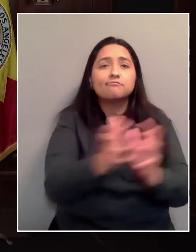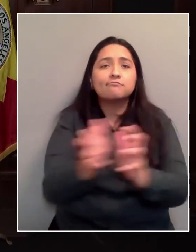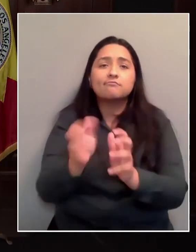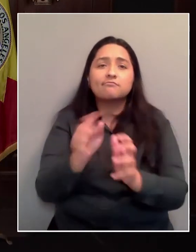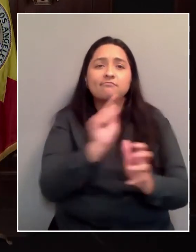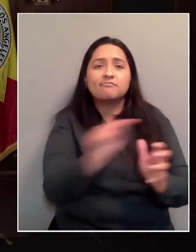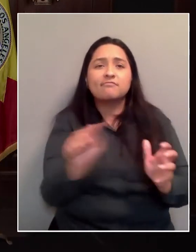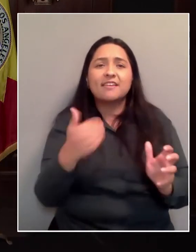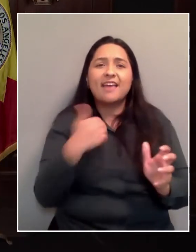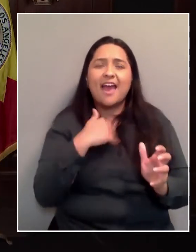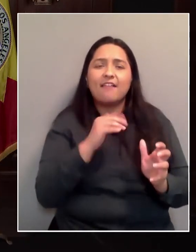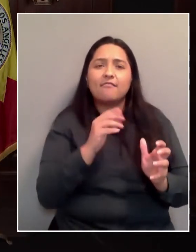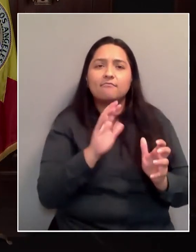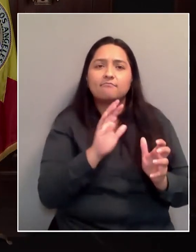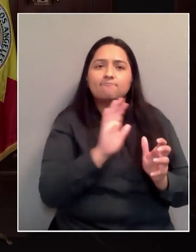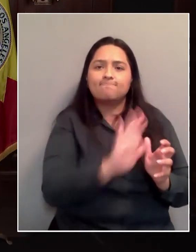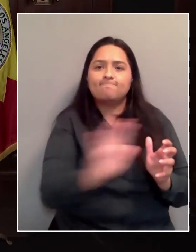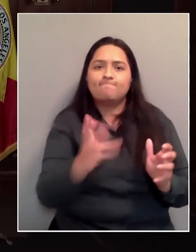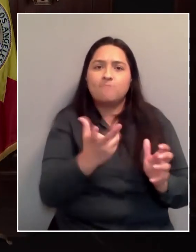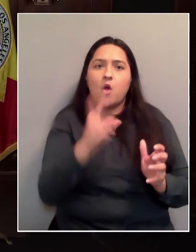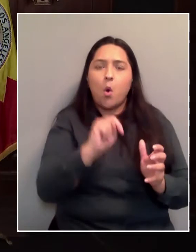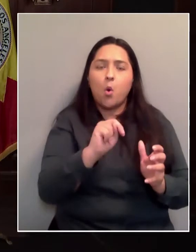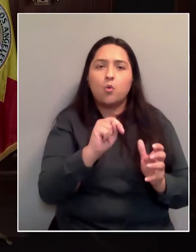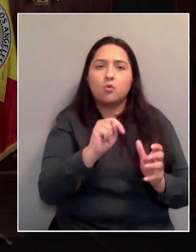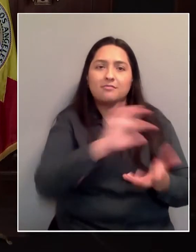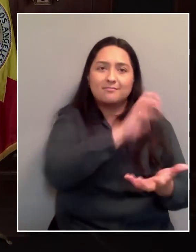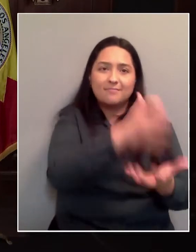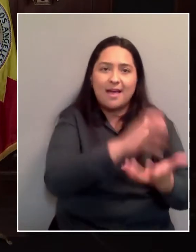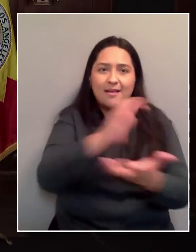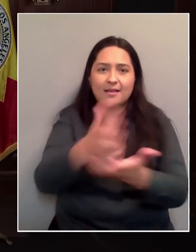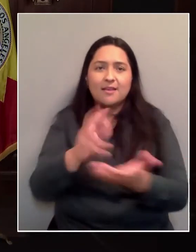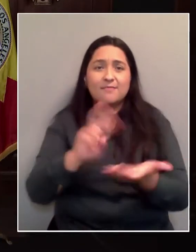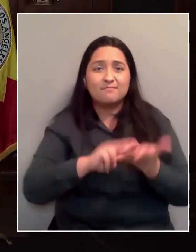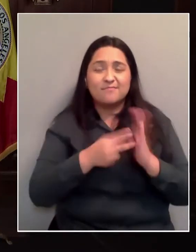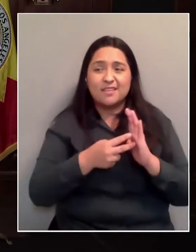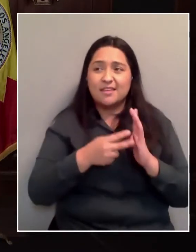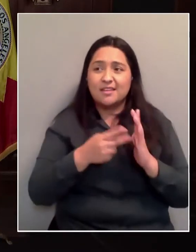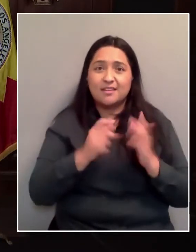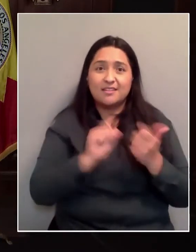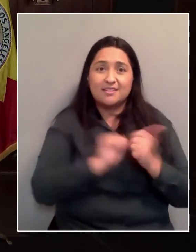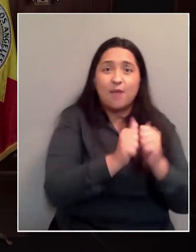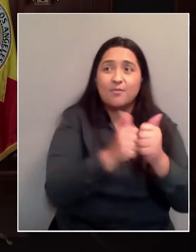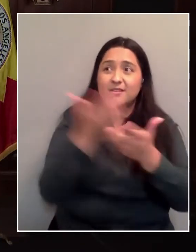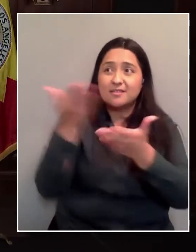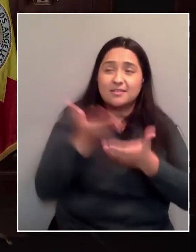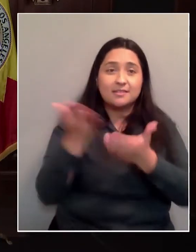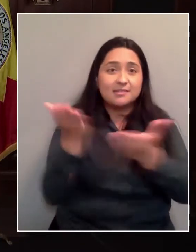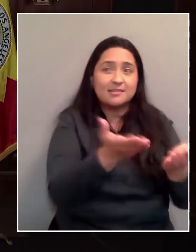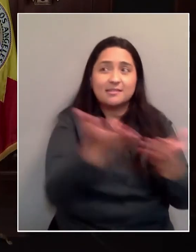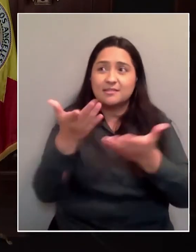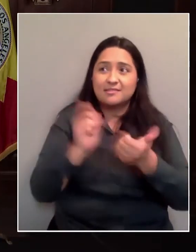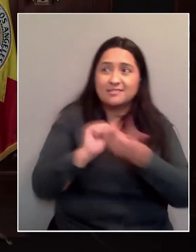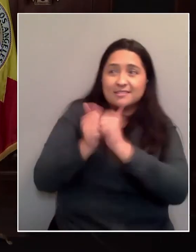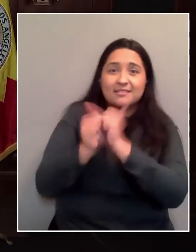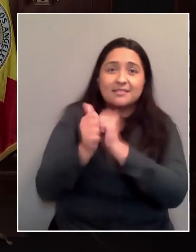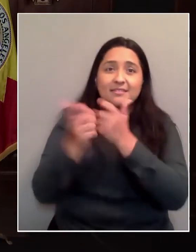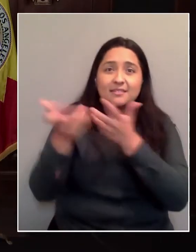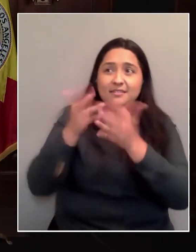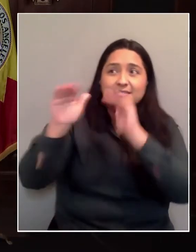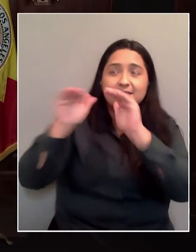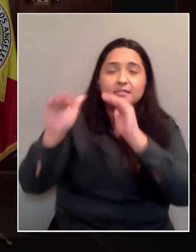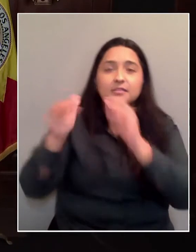all these entities against each other in competition for this limited resource. It is a little bit of hunger games out there, but I think,